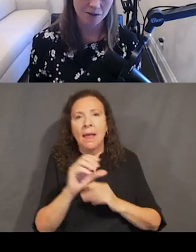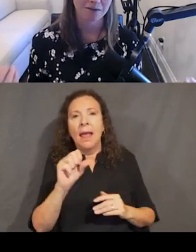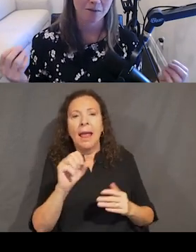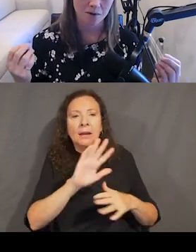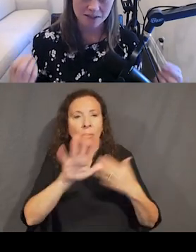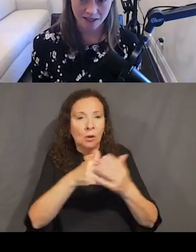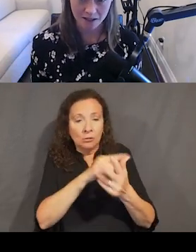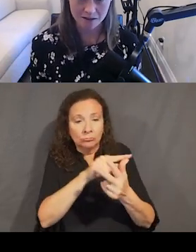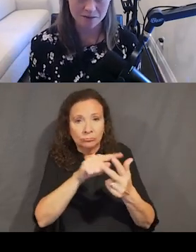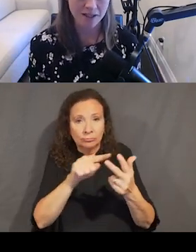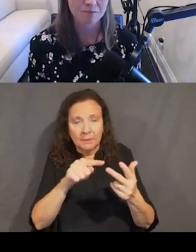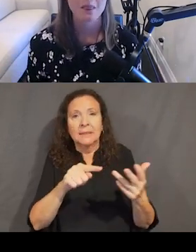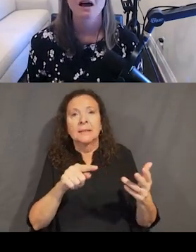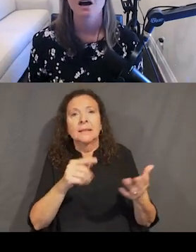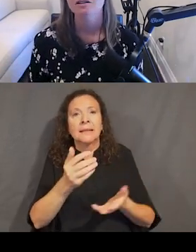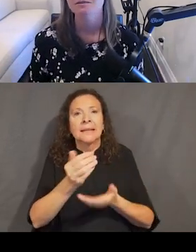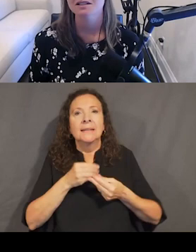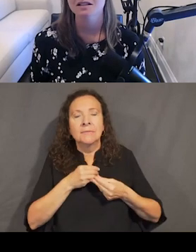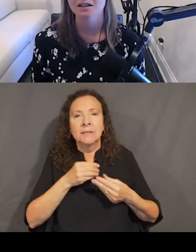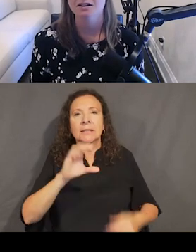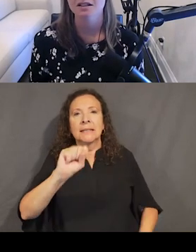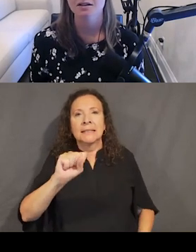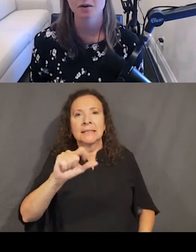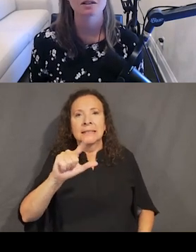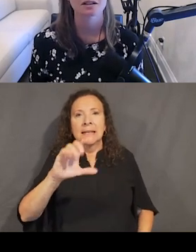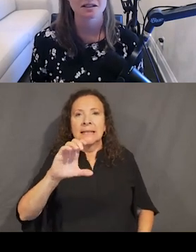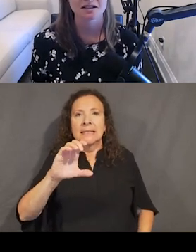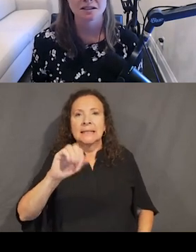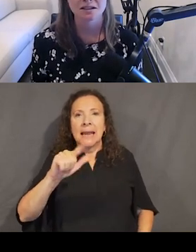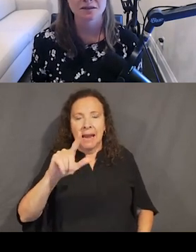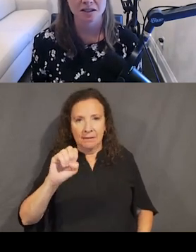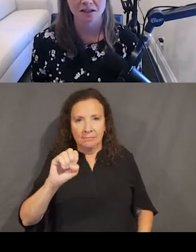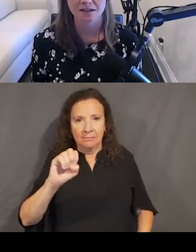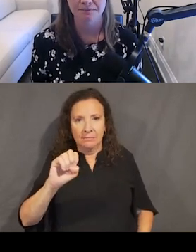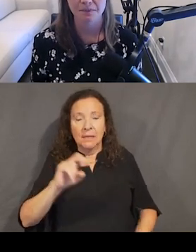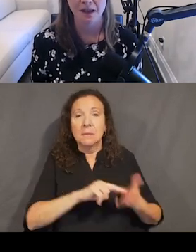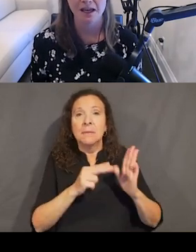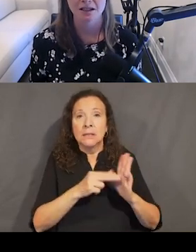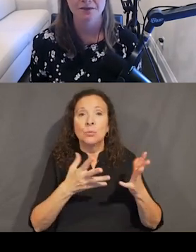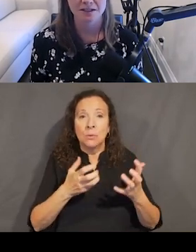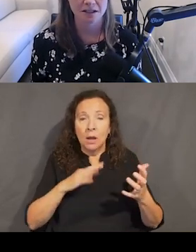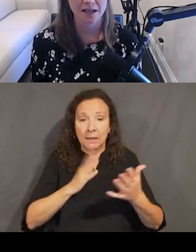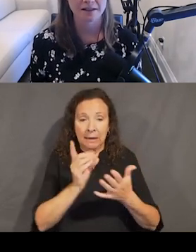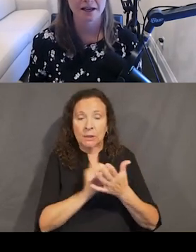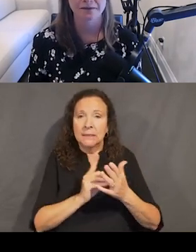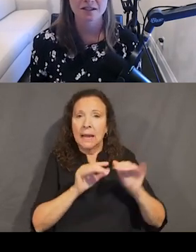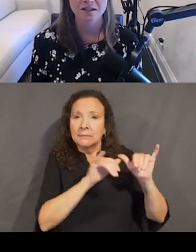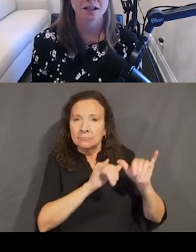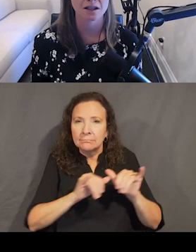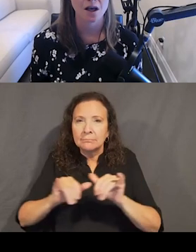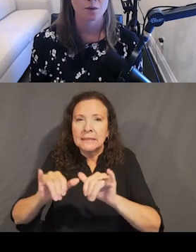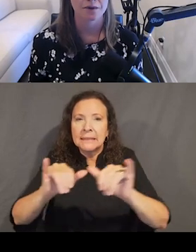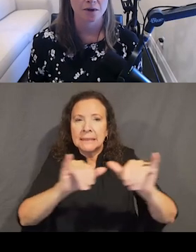We're looking for scale, right? Our job as designers is to focus on consistency of designs and to facilitate that